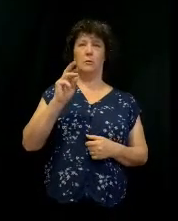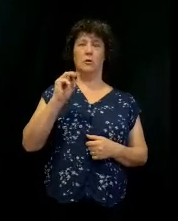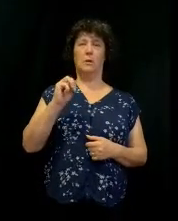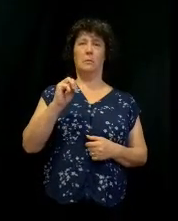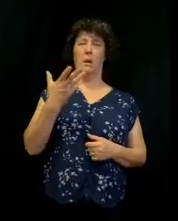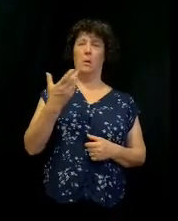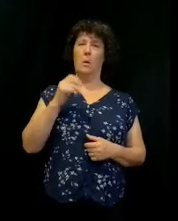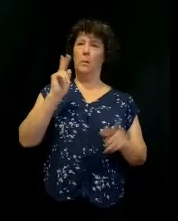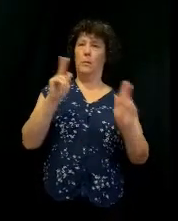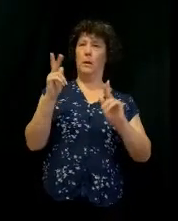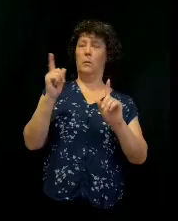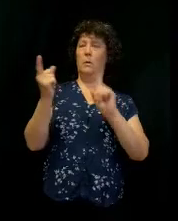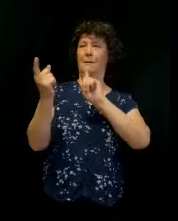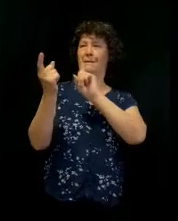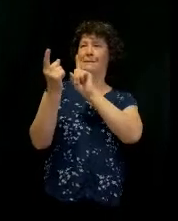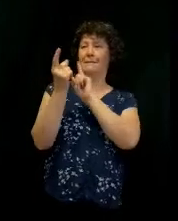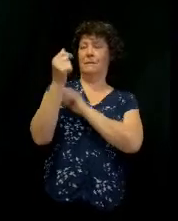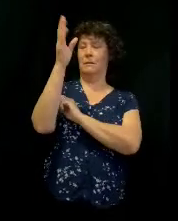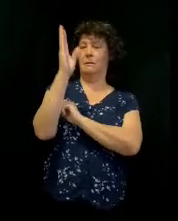God.